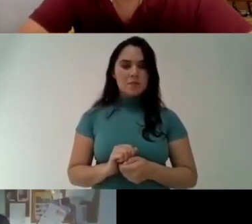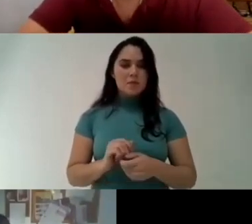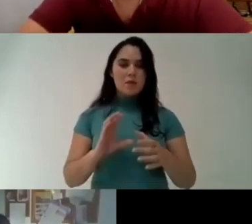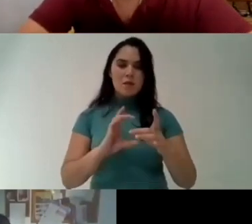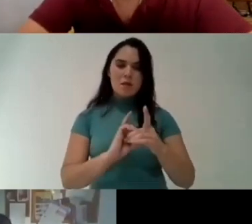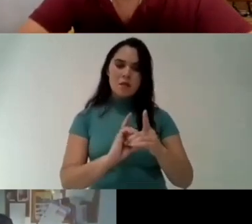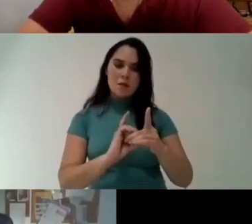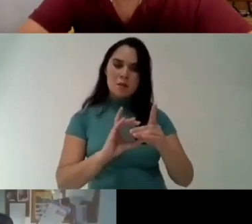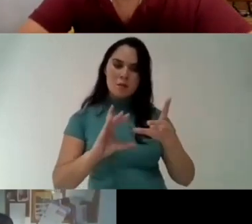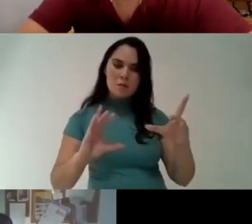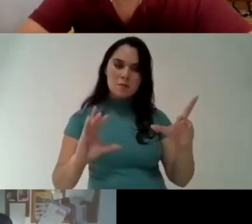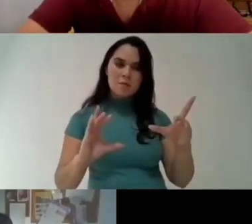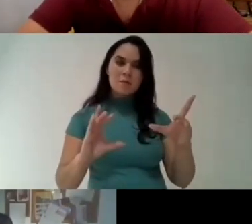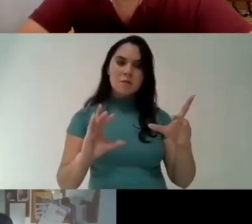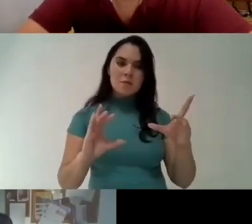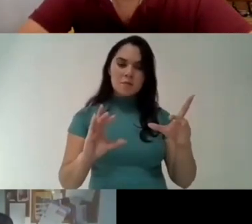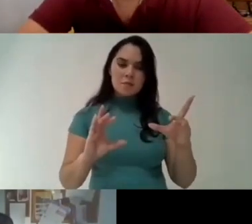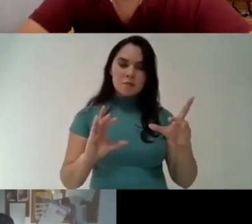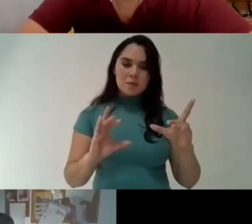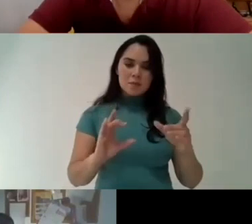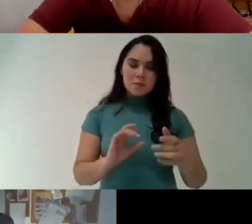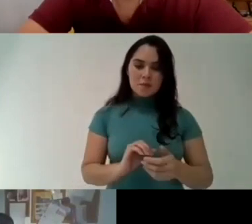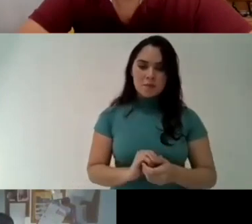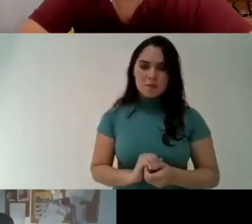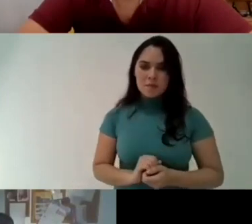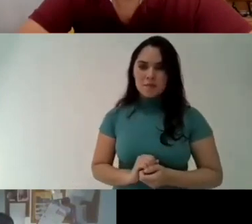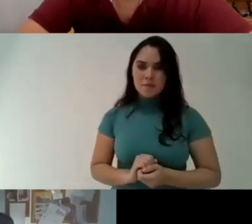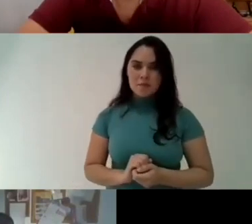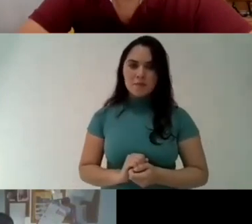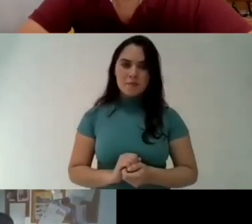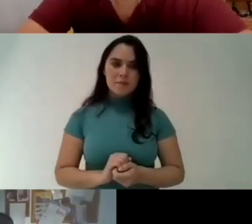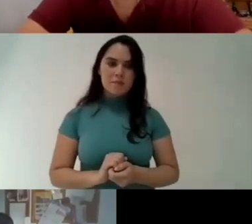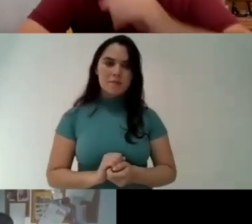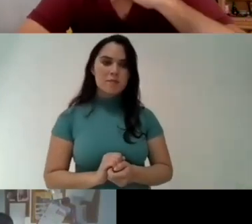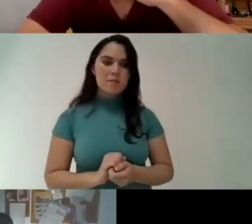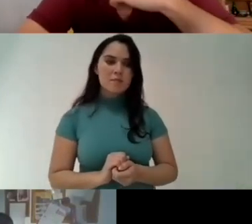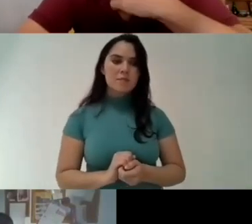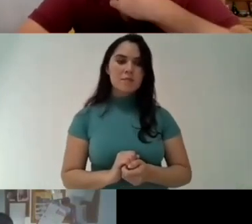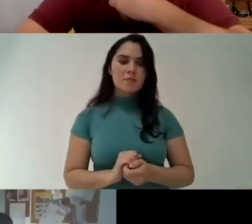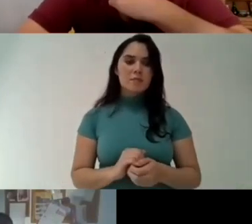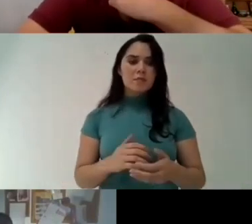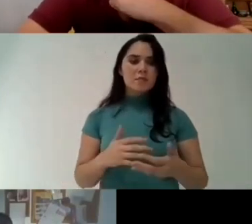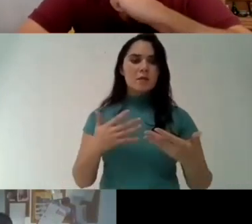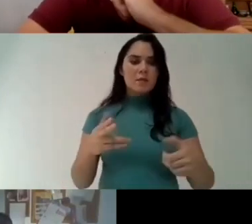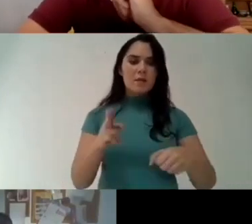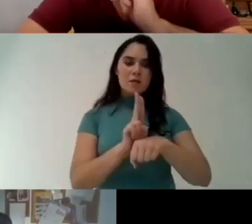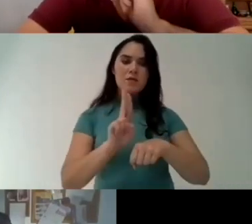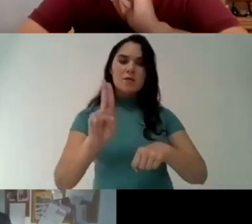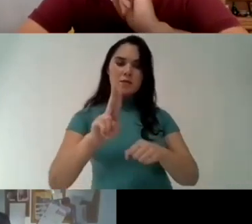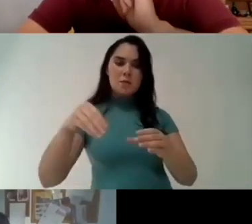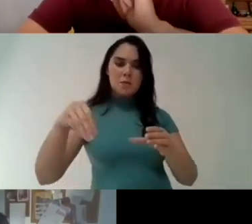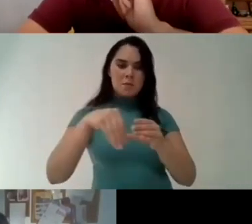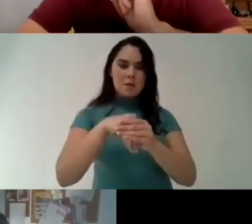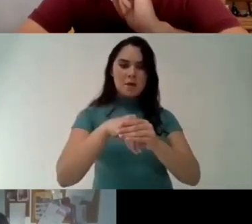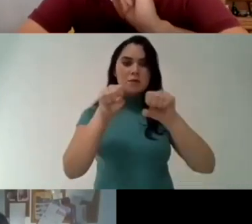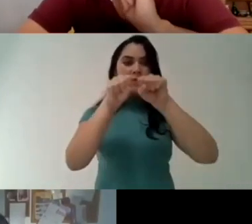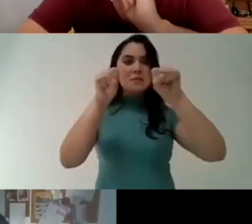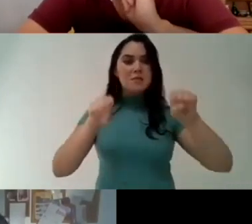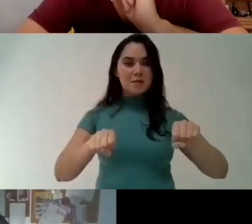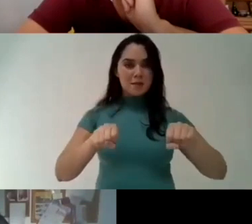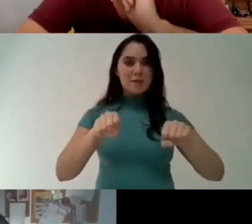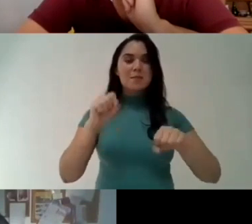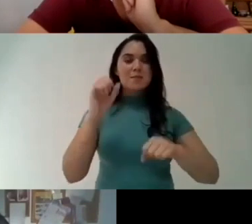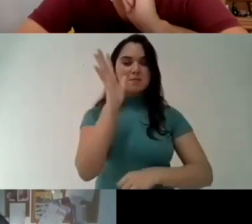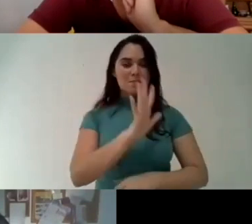being attacked like many other institutions in the country and it is not surprising because the